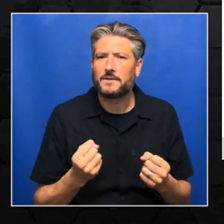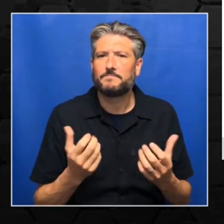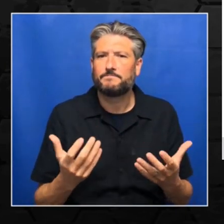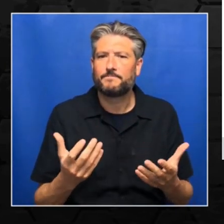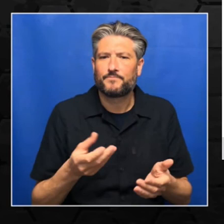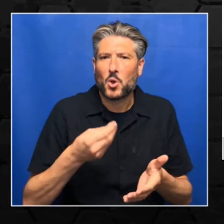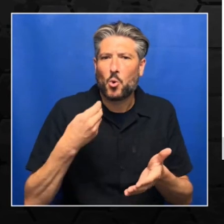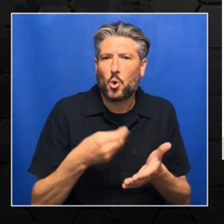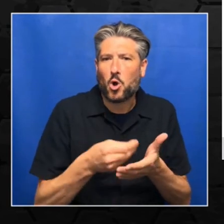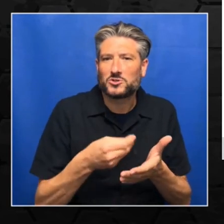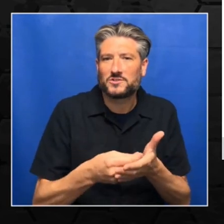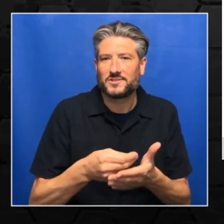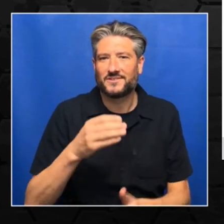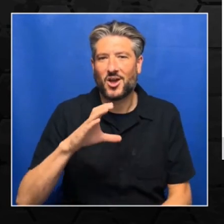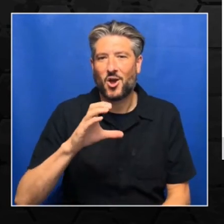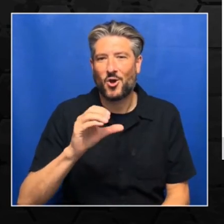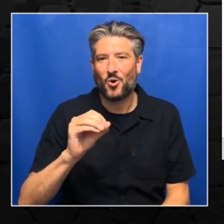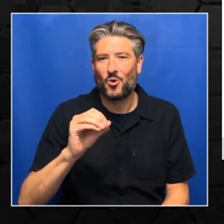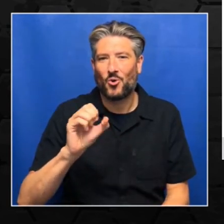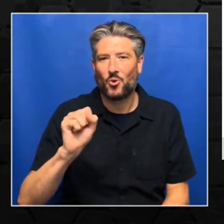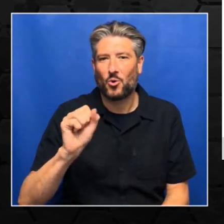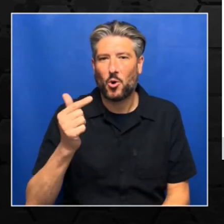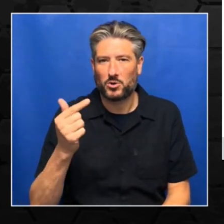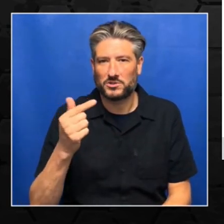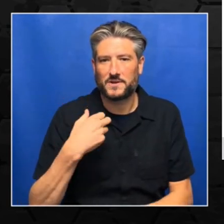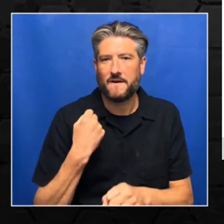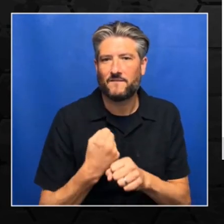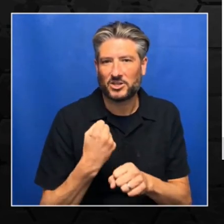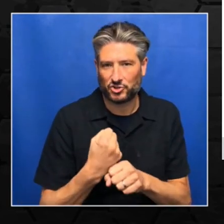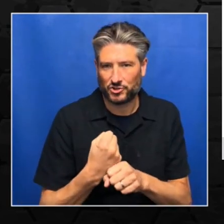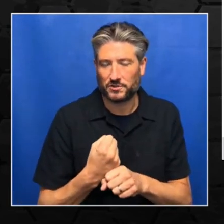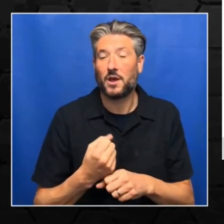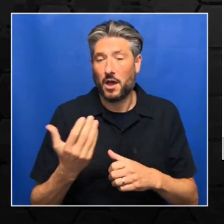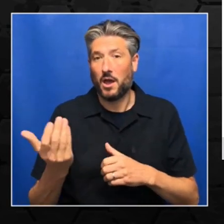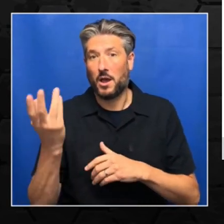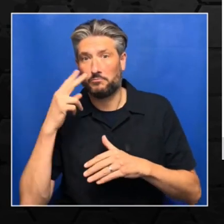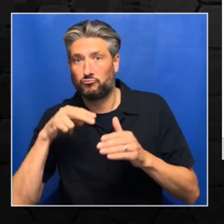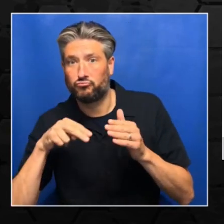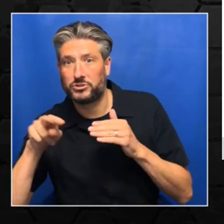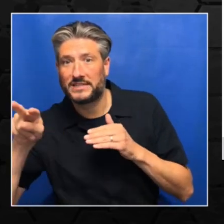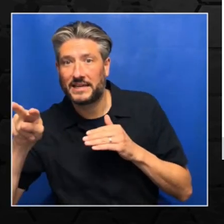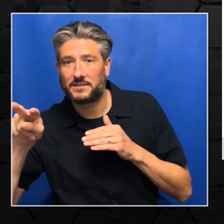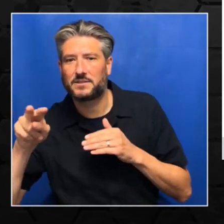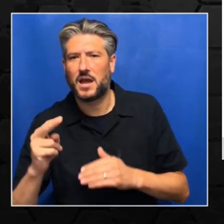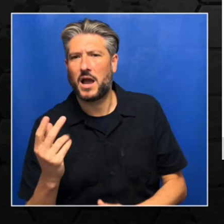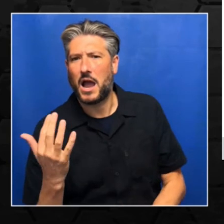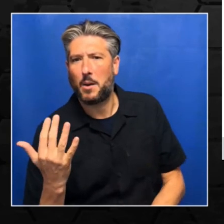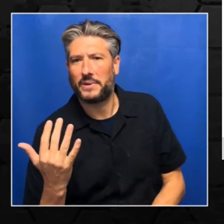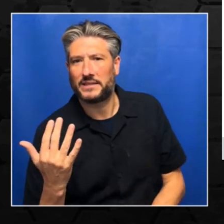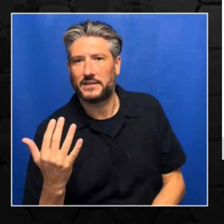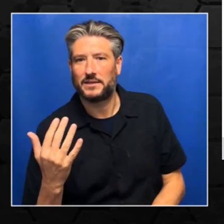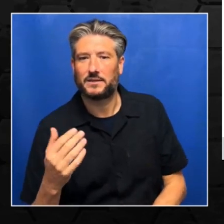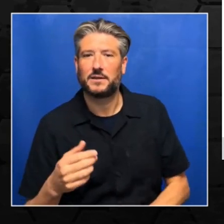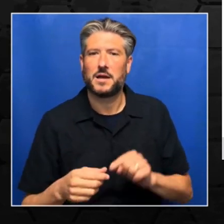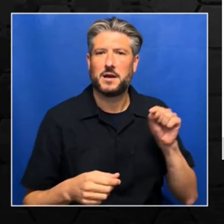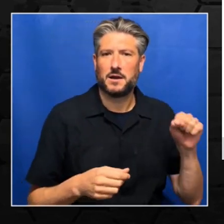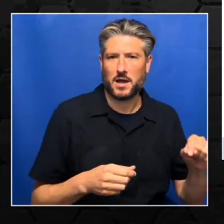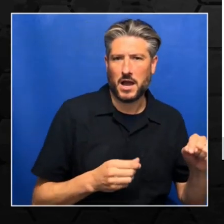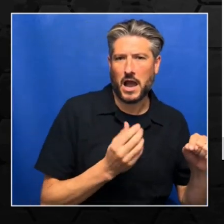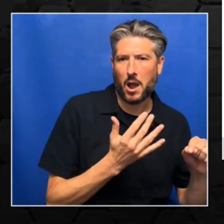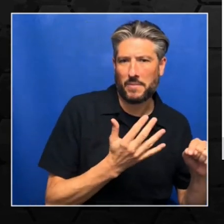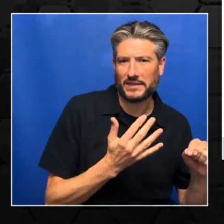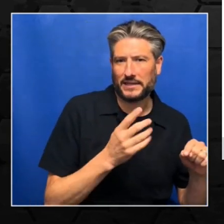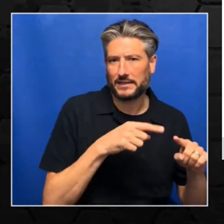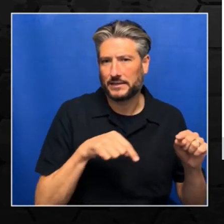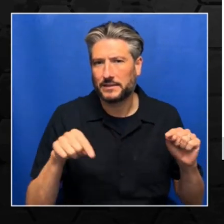between the predicted value and the accurate value. And we always want that to be minimum, as explained in gradient